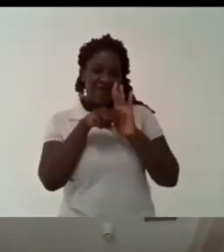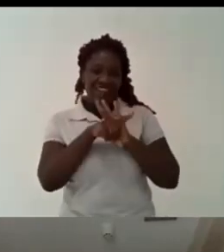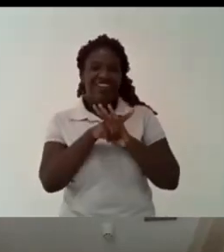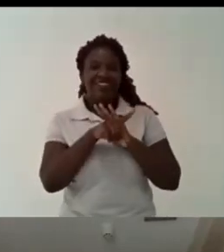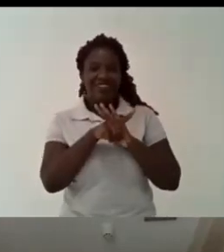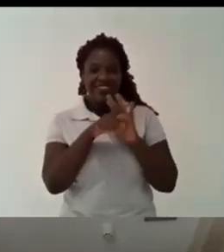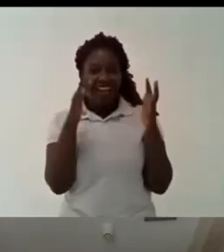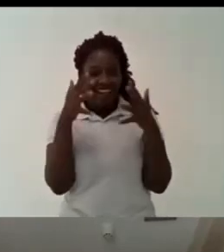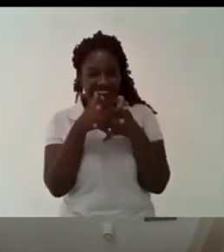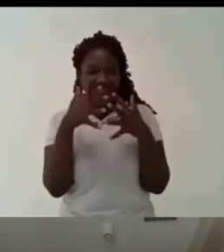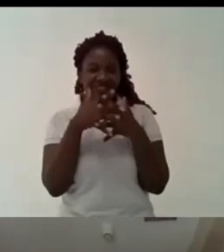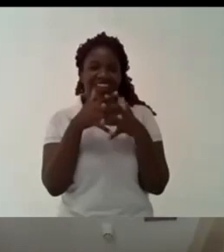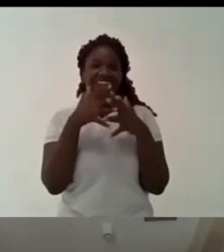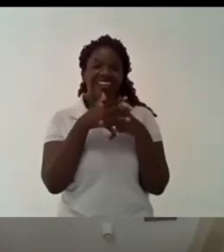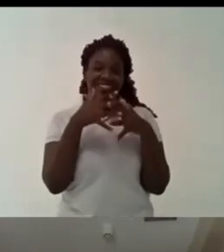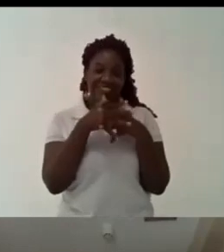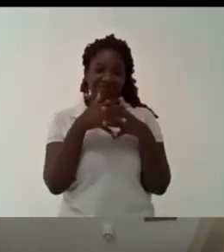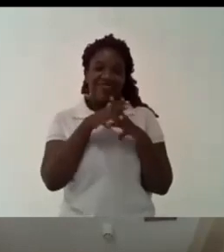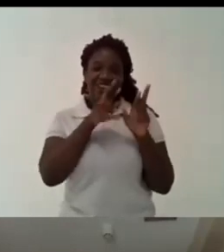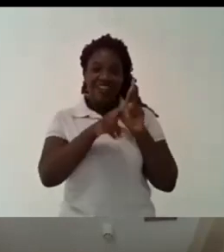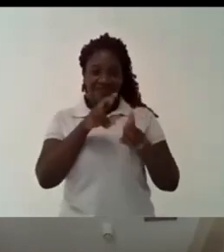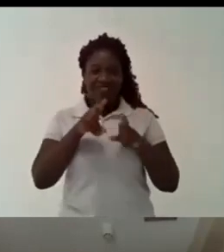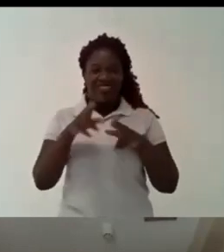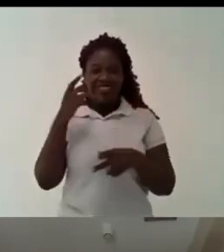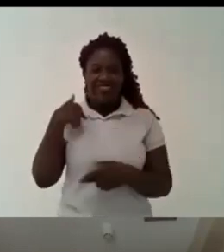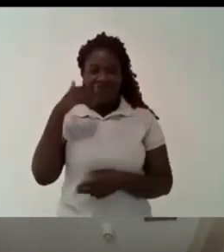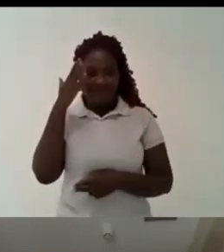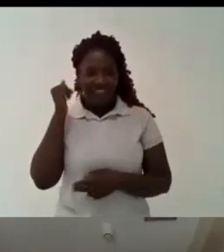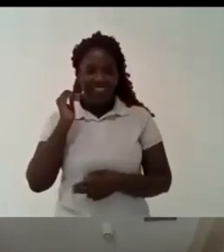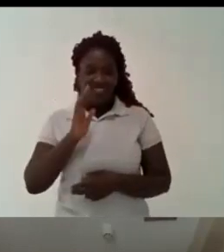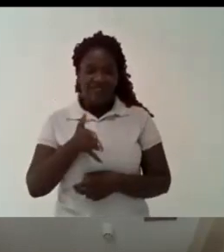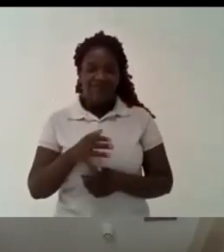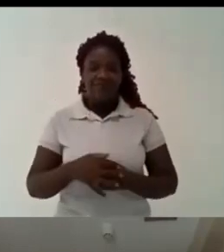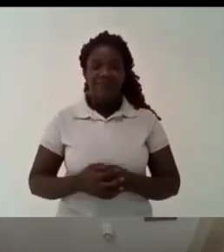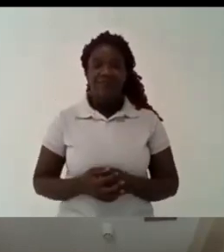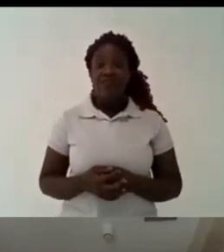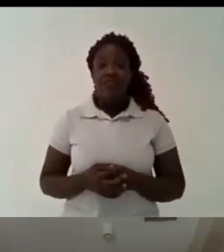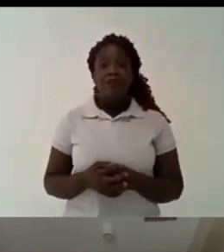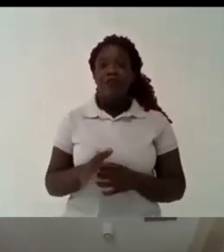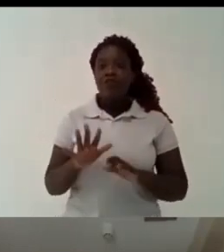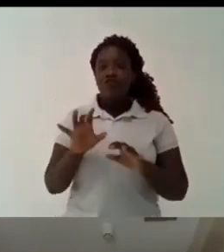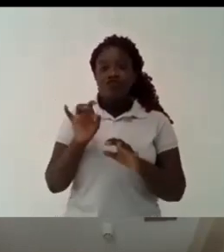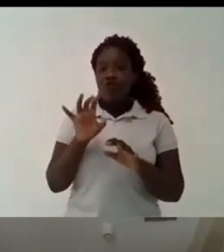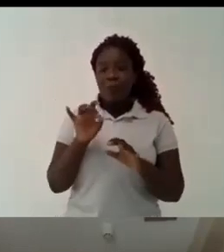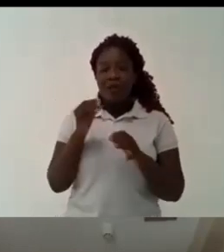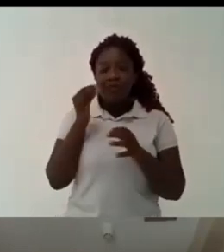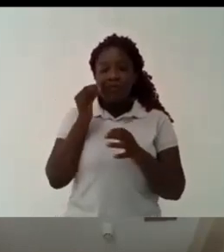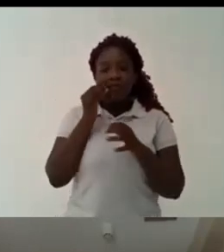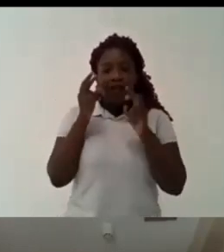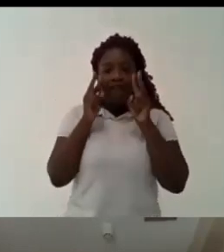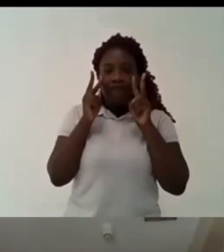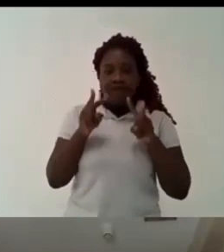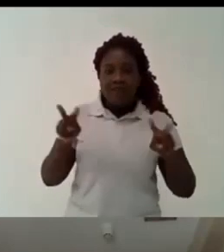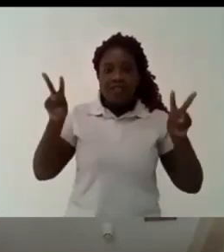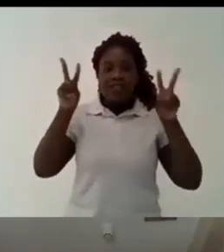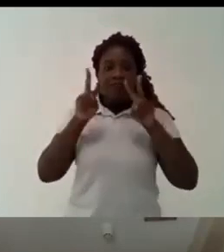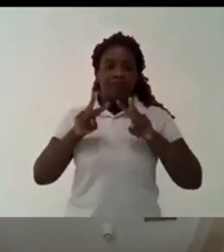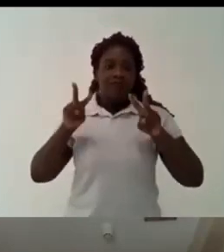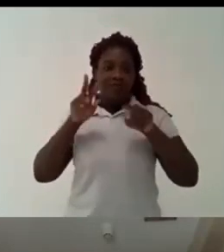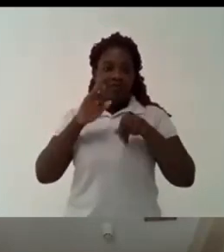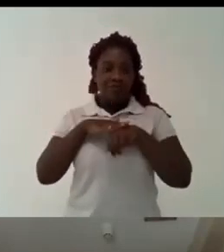quite complex uh question but i just uh wanted to you to give us this idea of the